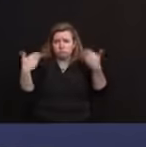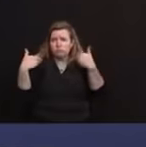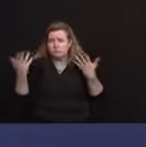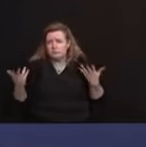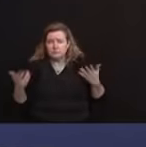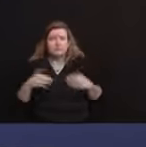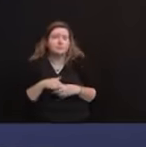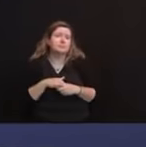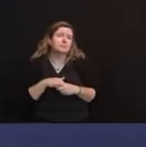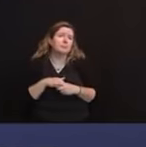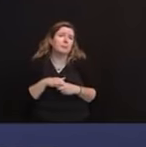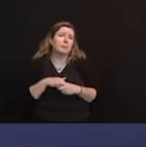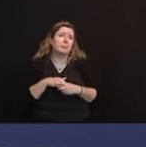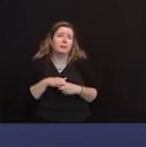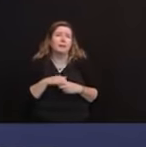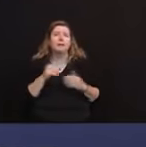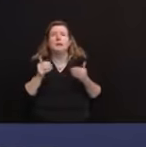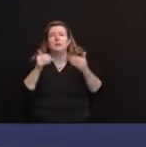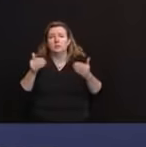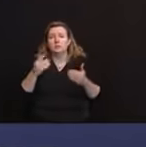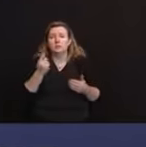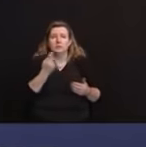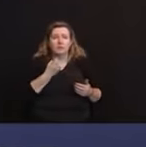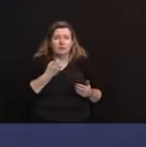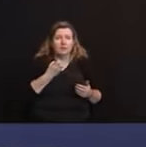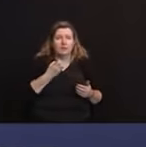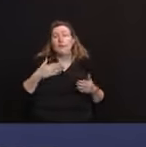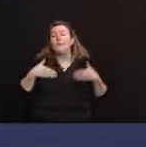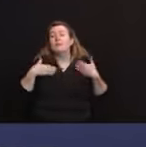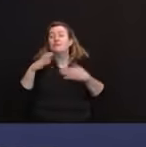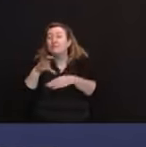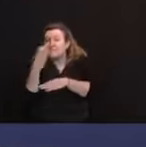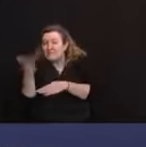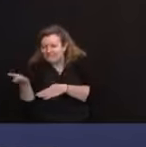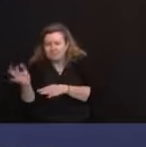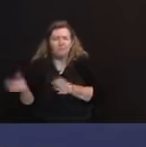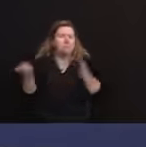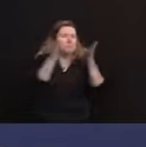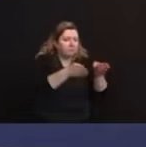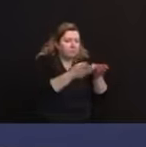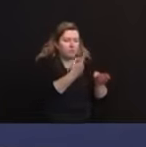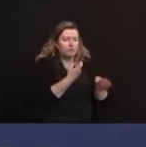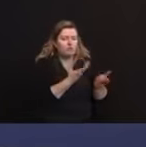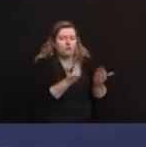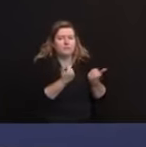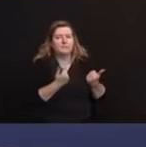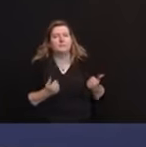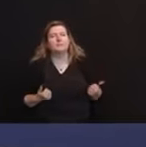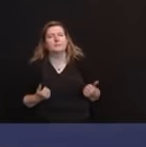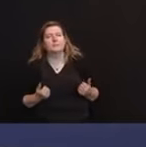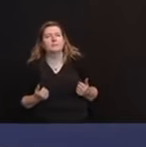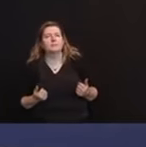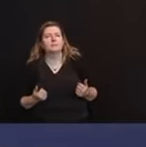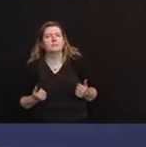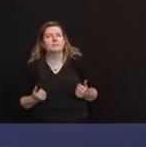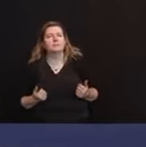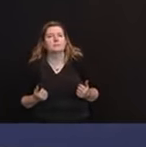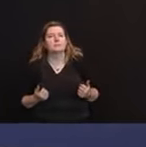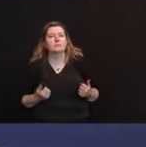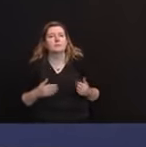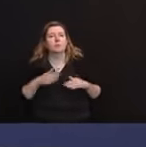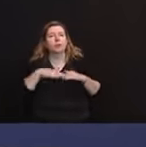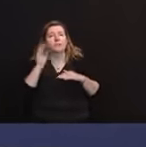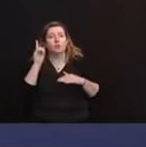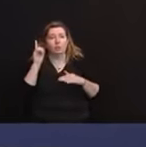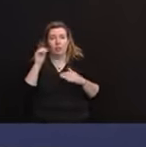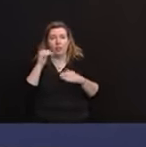Dave, Merry Christmas to you, sir. Hi, Governor. So we're now up to more than 1,200 confirmed COVID cases